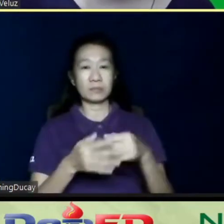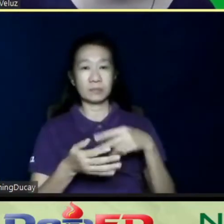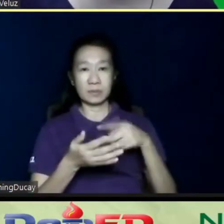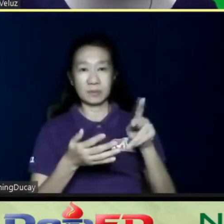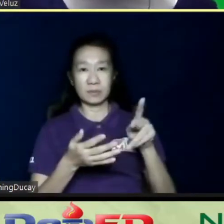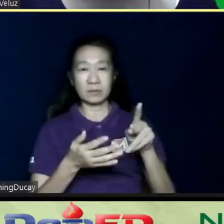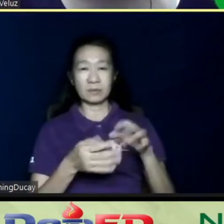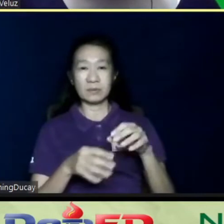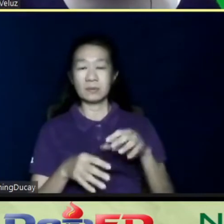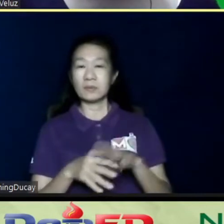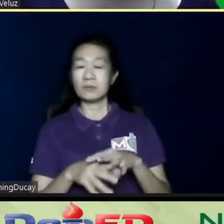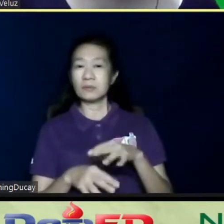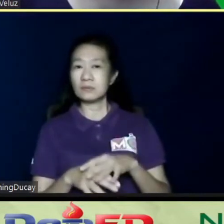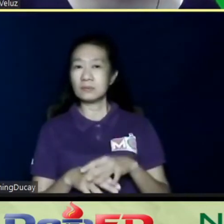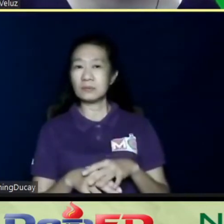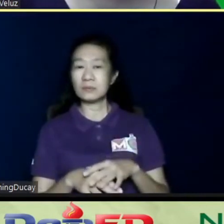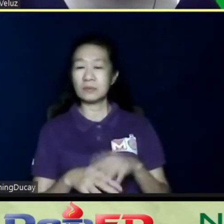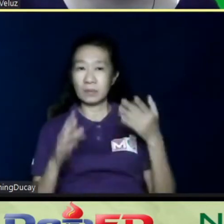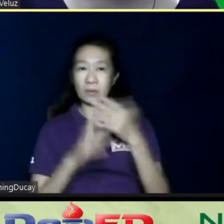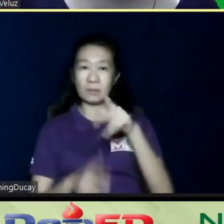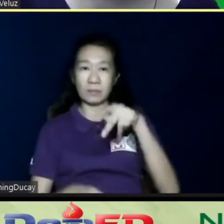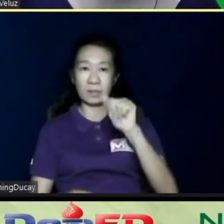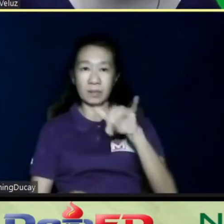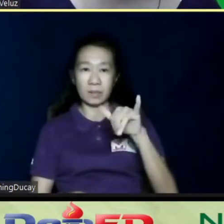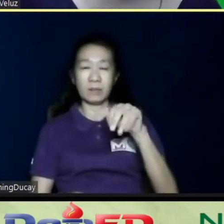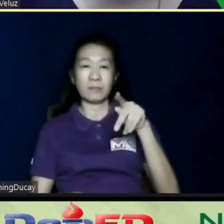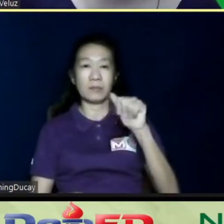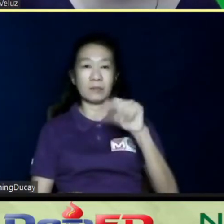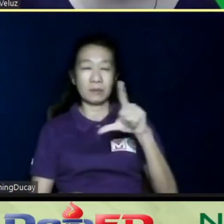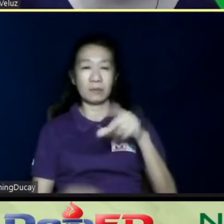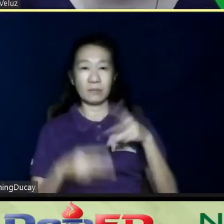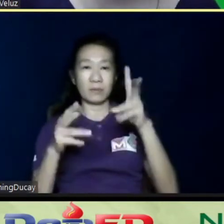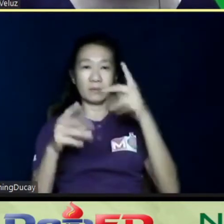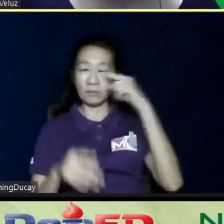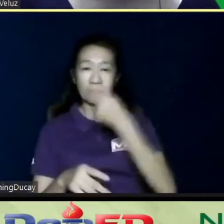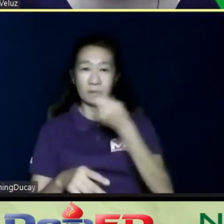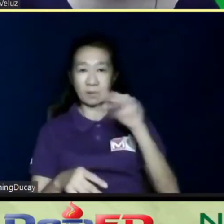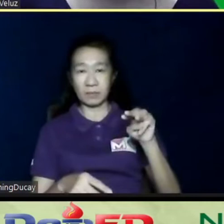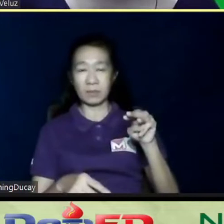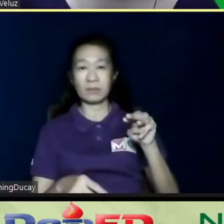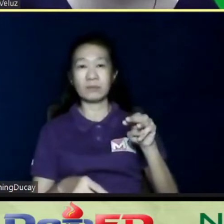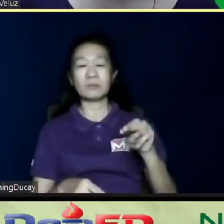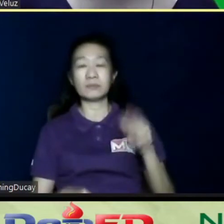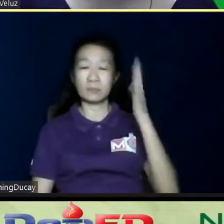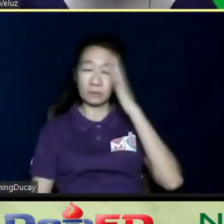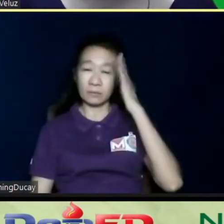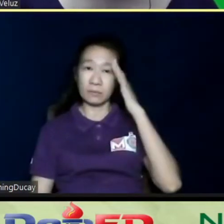PayPal. So, it's, I think, a way for them also to get used to this new